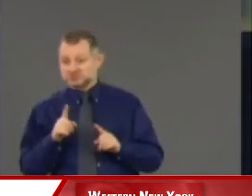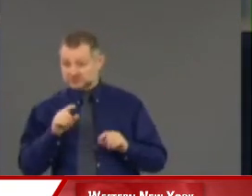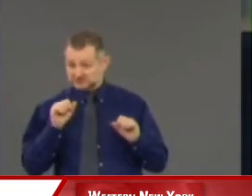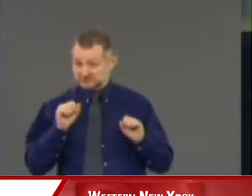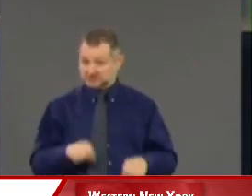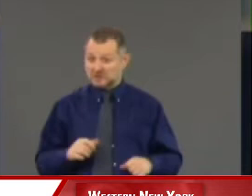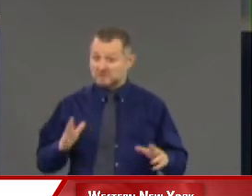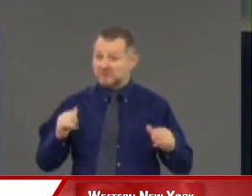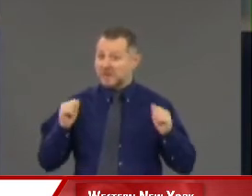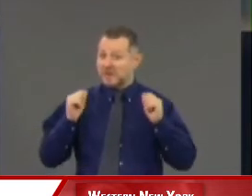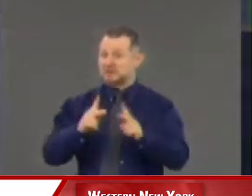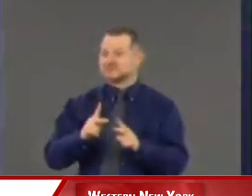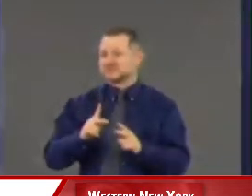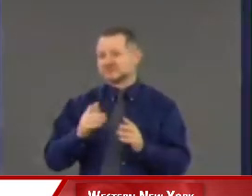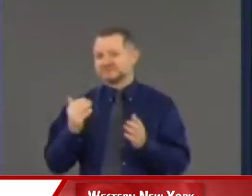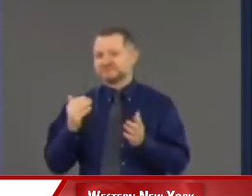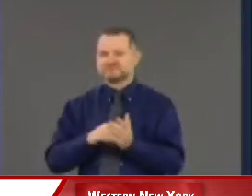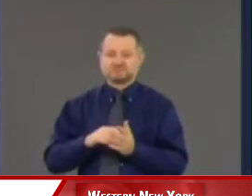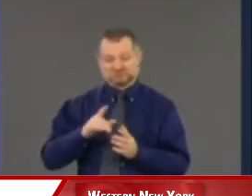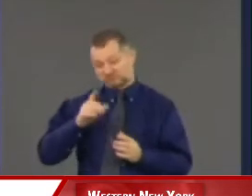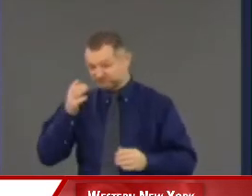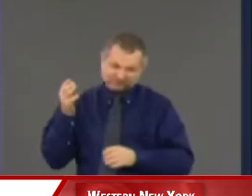what concerns do you have about that?